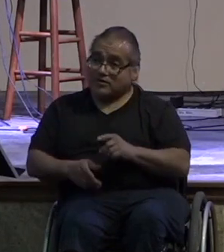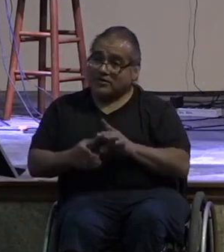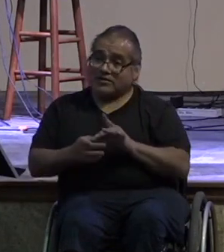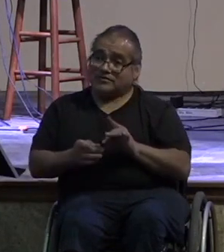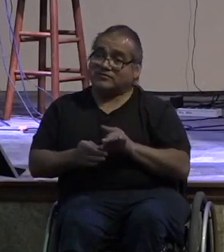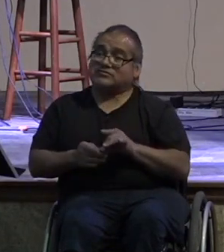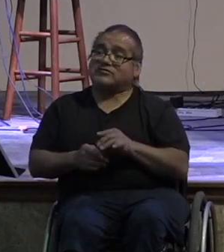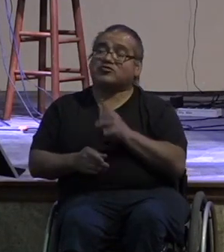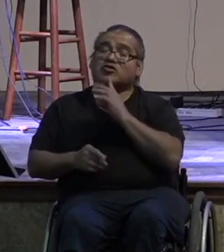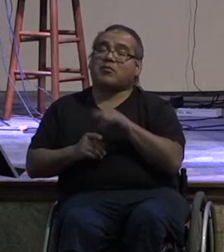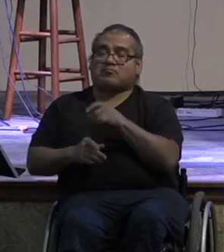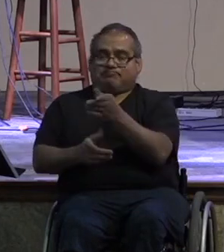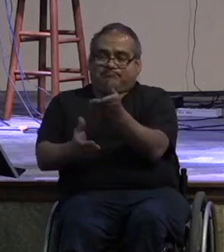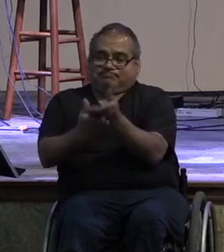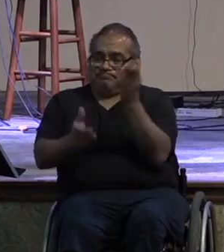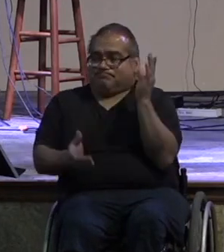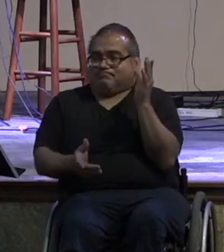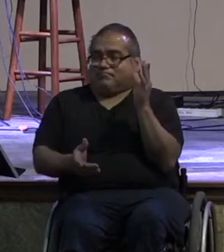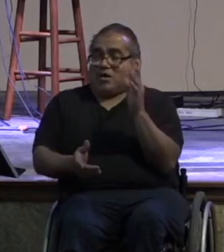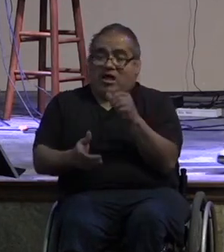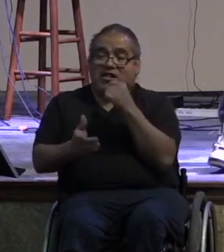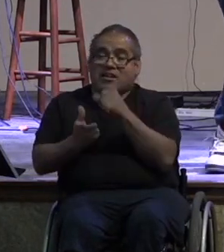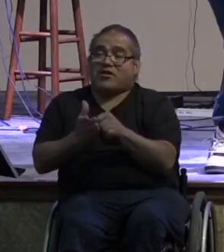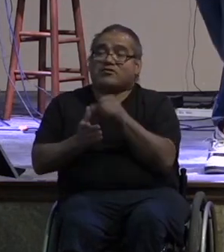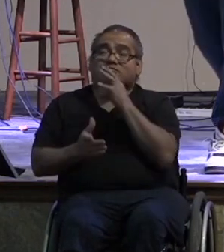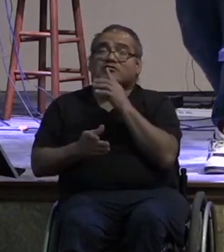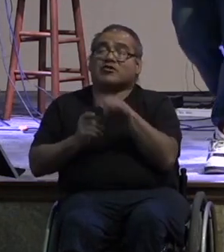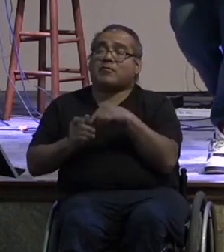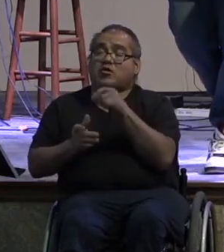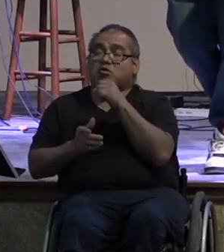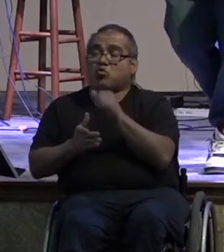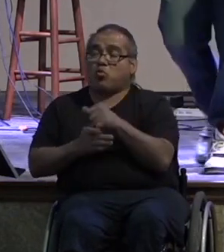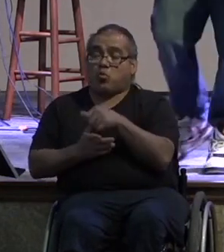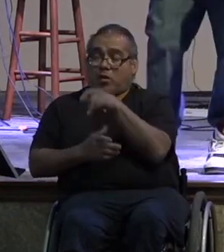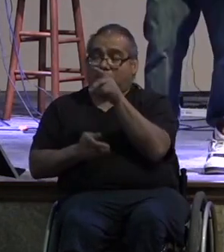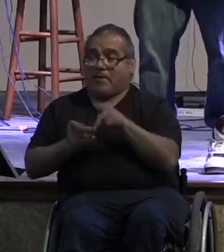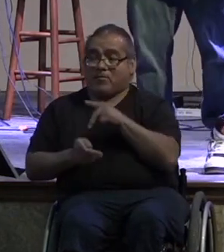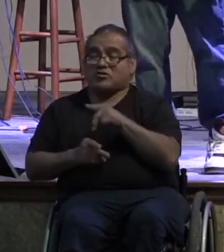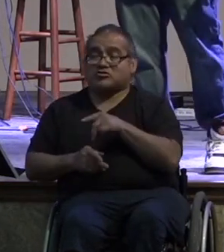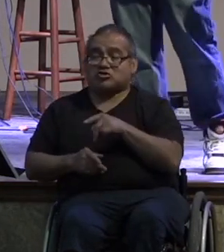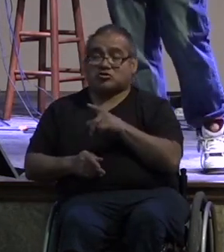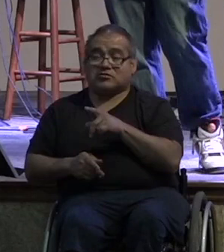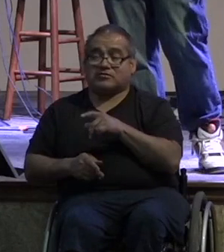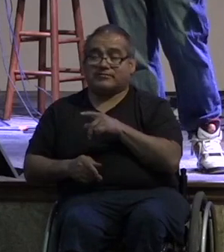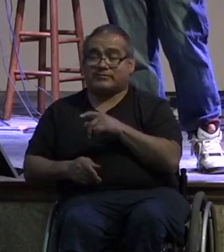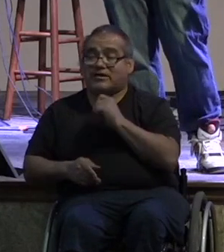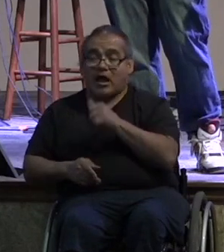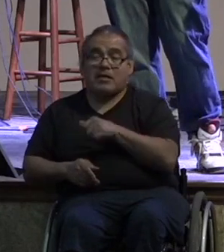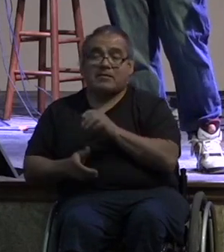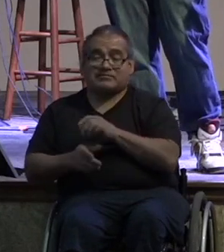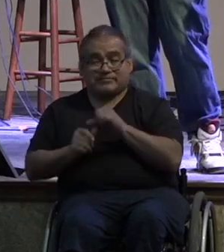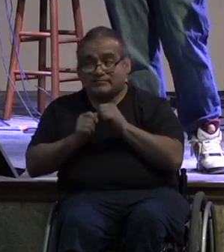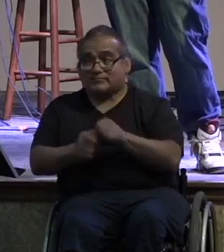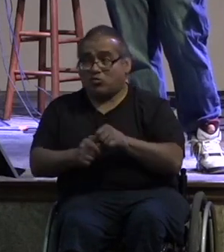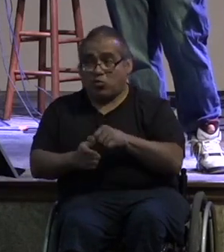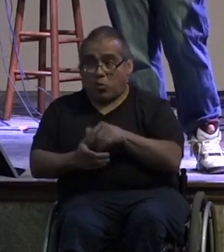letter his letter talking about the wealthy people is not that they shouldn't be there not that they should give up all their things it's that